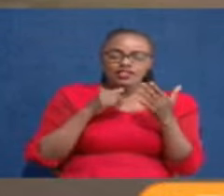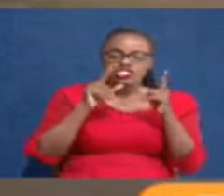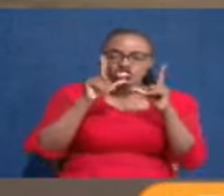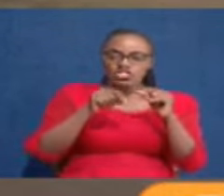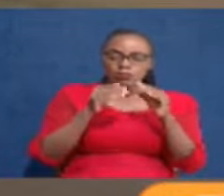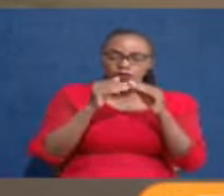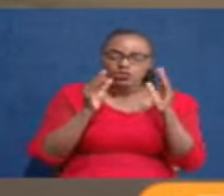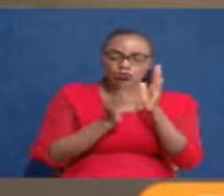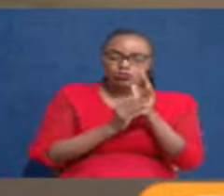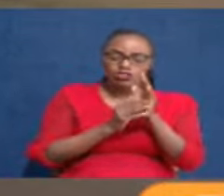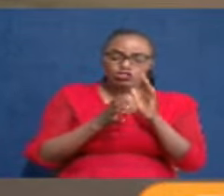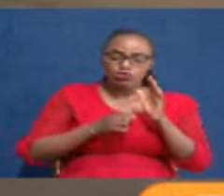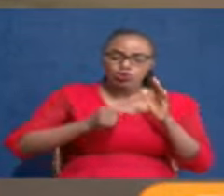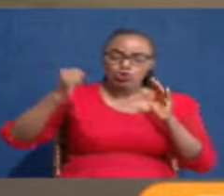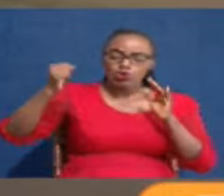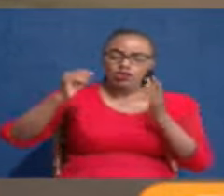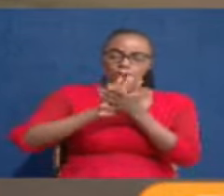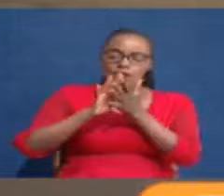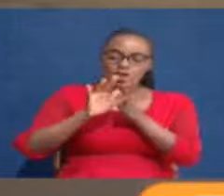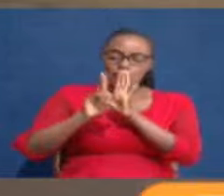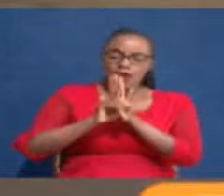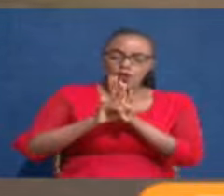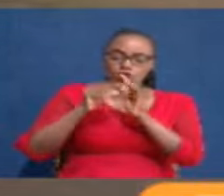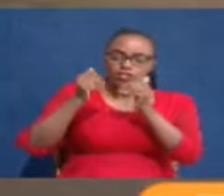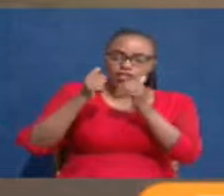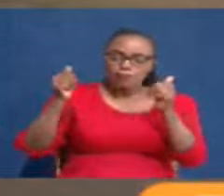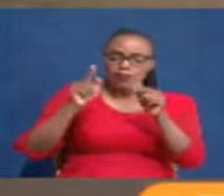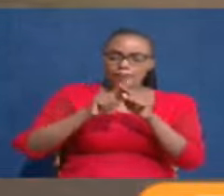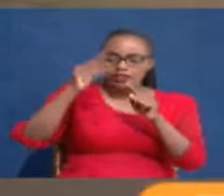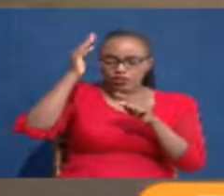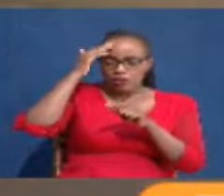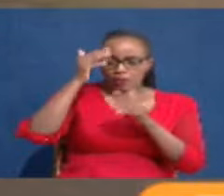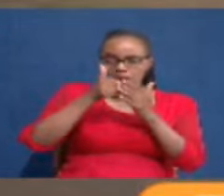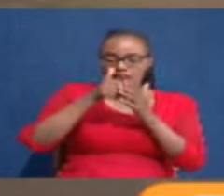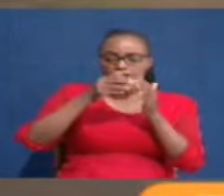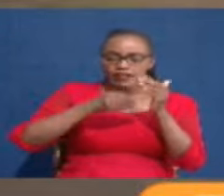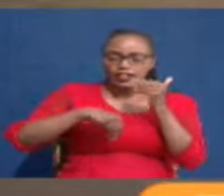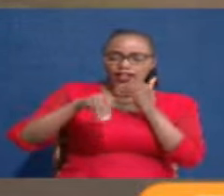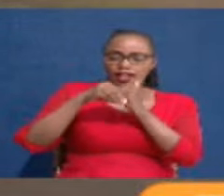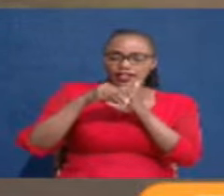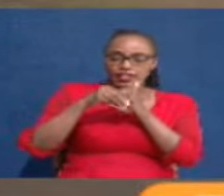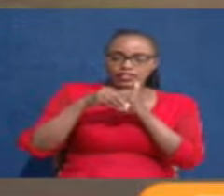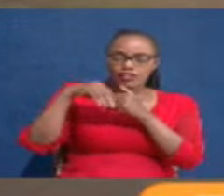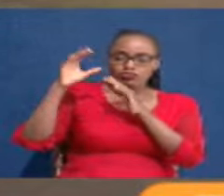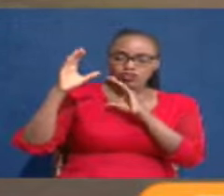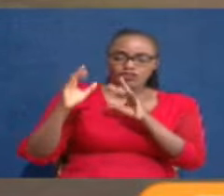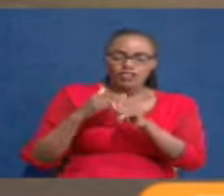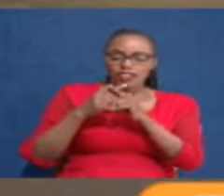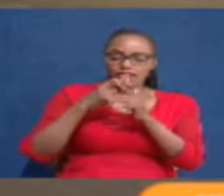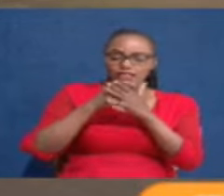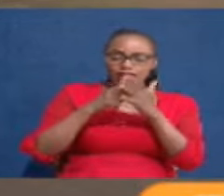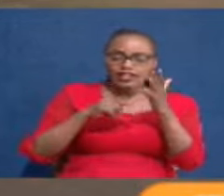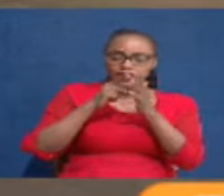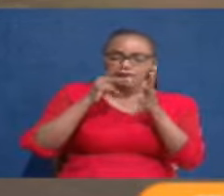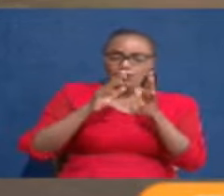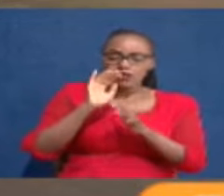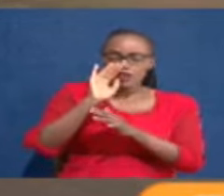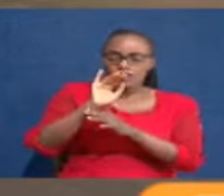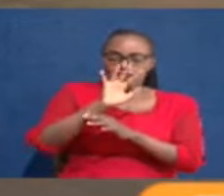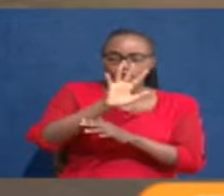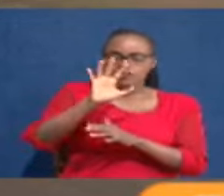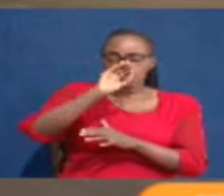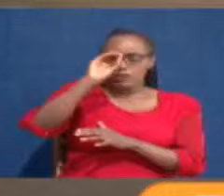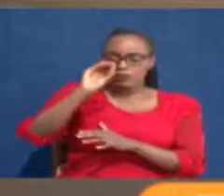metolewa, ika kwa kando, ika kwa shiria on its own. But remember, that was an added mzigo on the taxpayer, ambayo already ya meungizewa. Yeah. It was another 1.5%